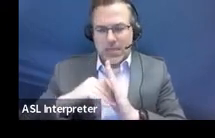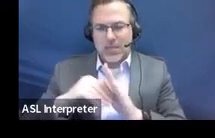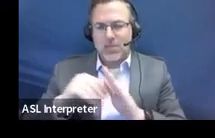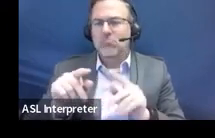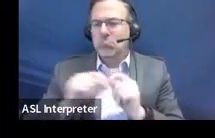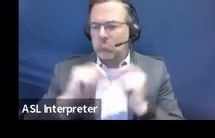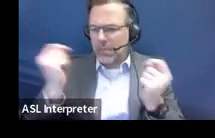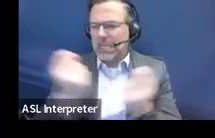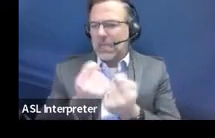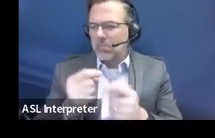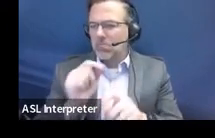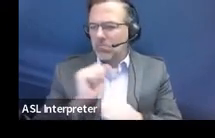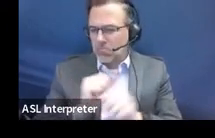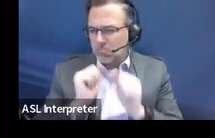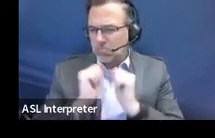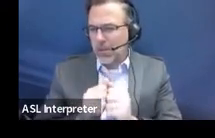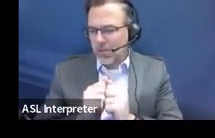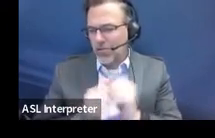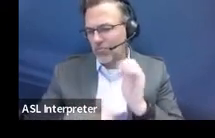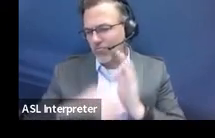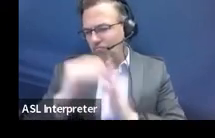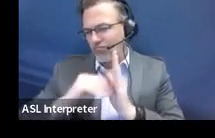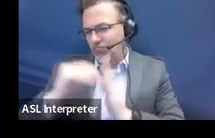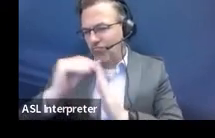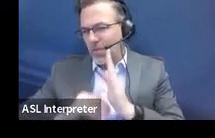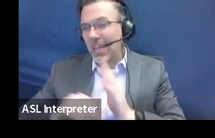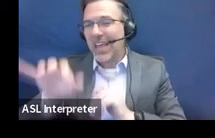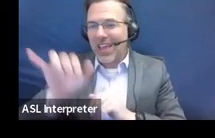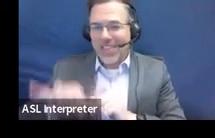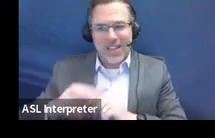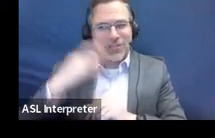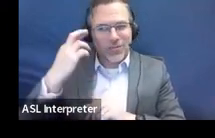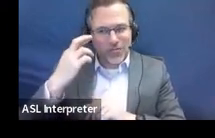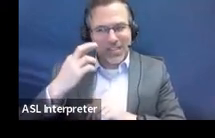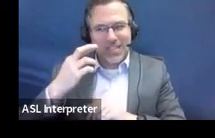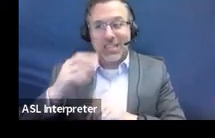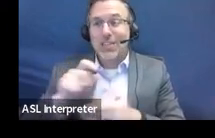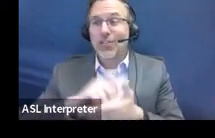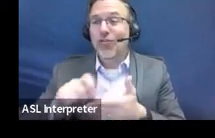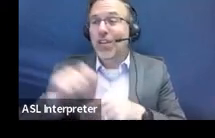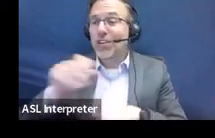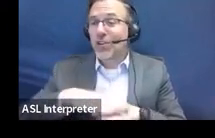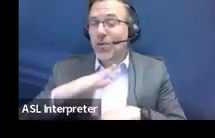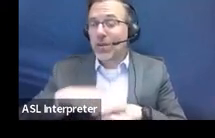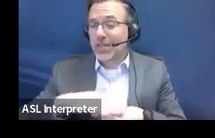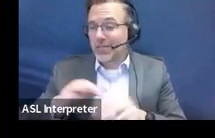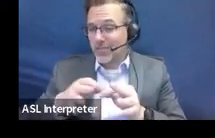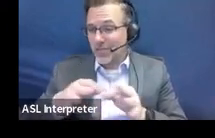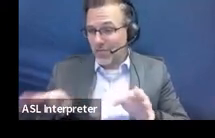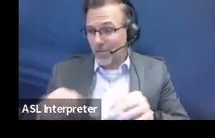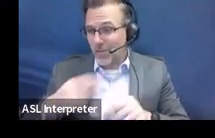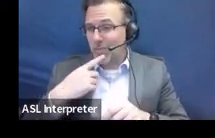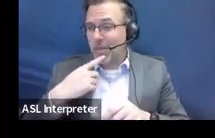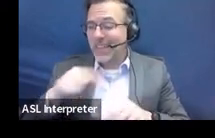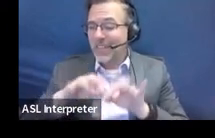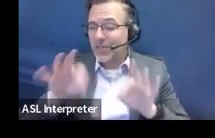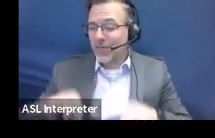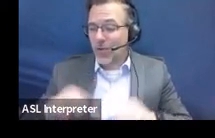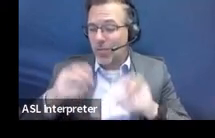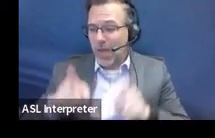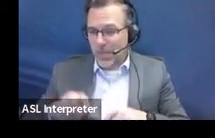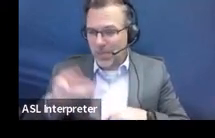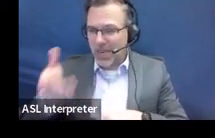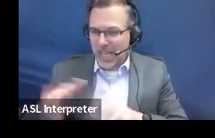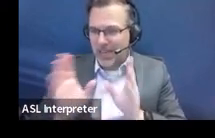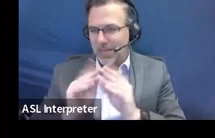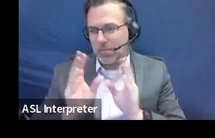that's why we look for that statement in the written notice that the form was completed at the meeting or